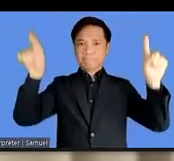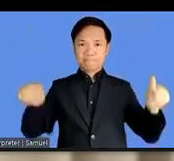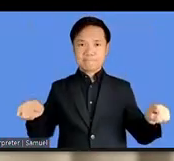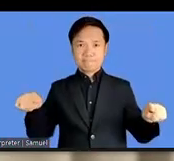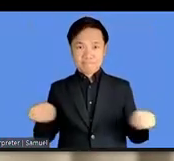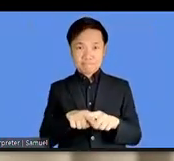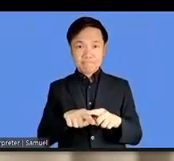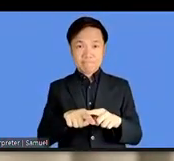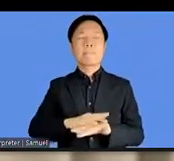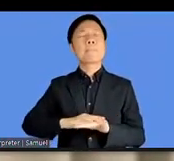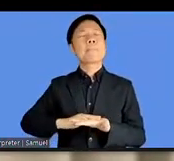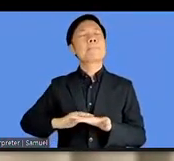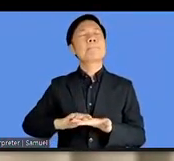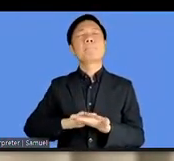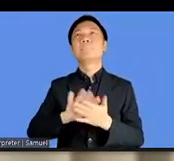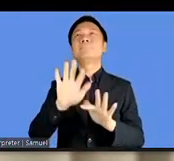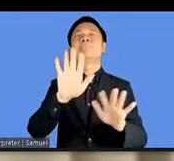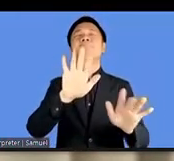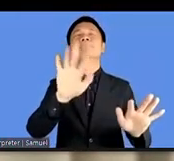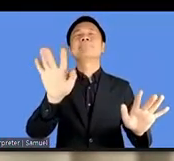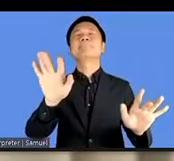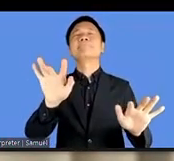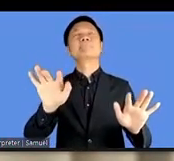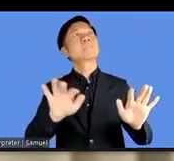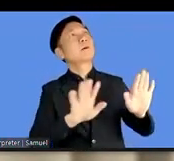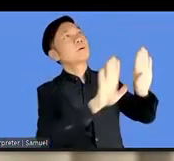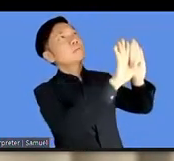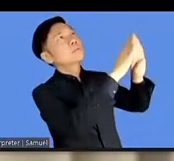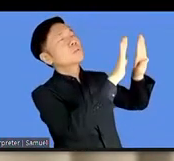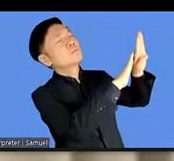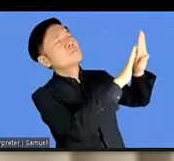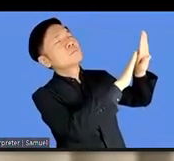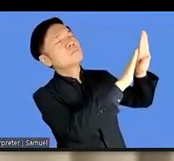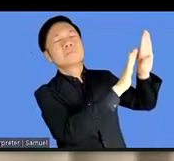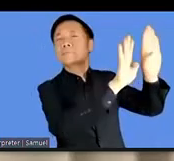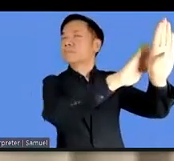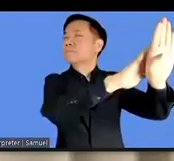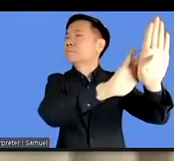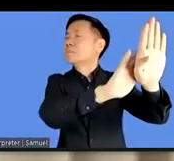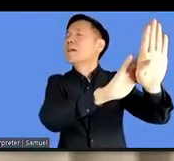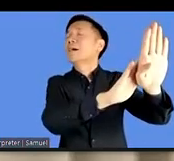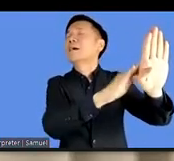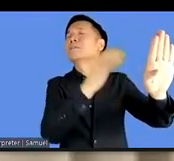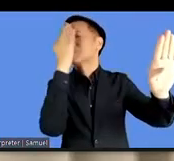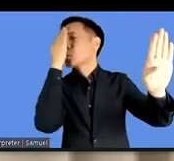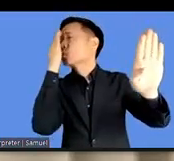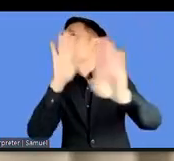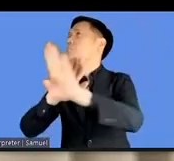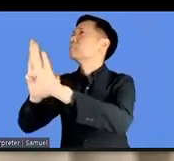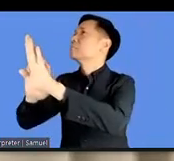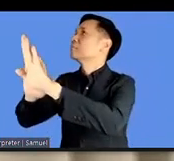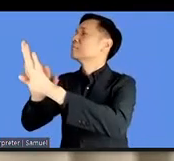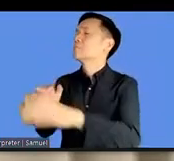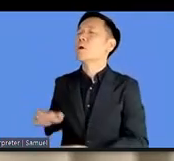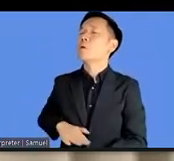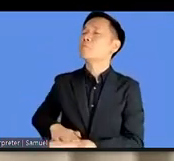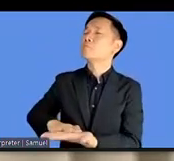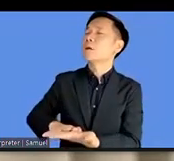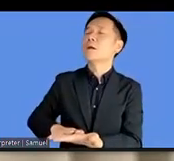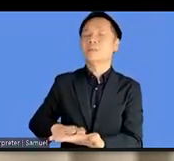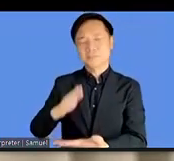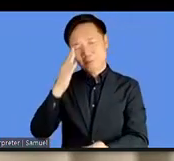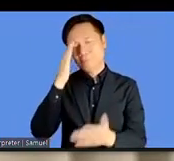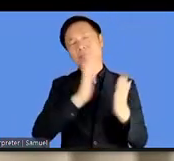the building is made accessible at least through the tactile so when you walk you just figure out the way